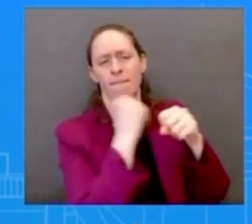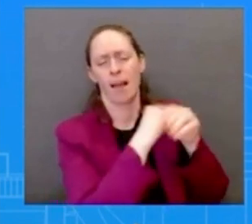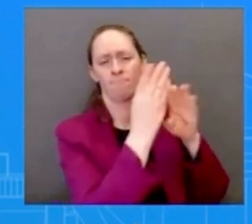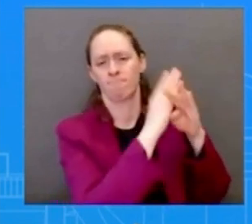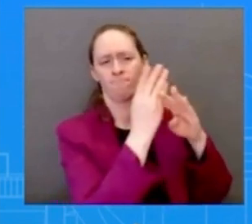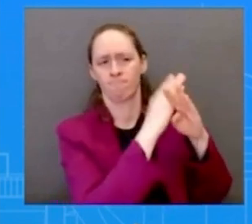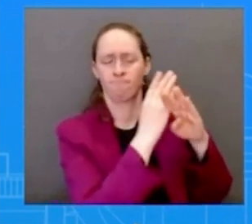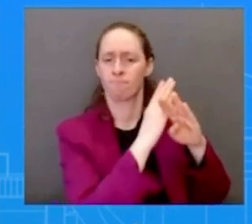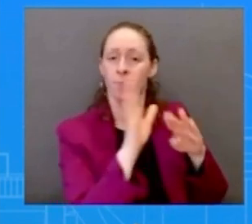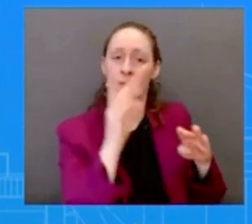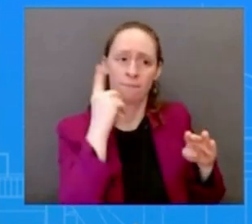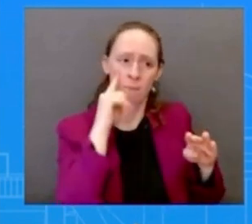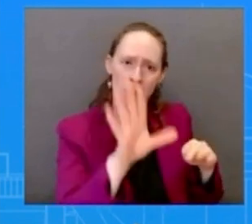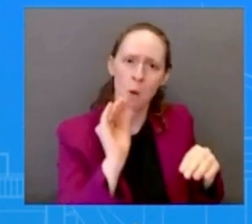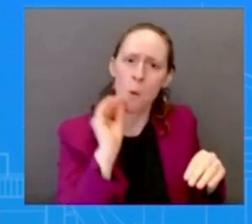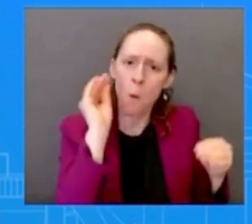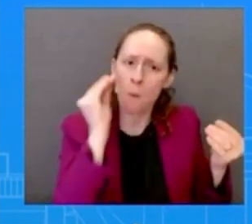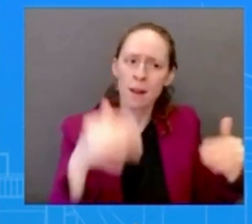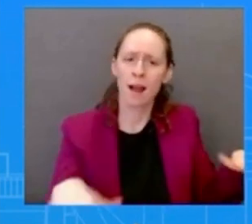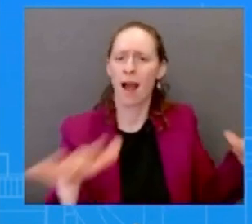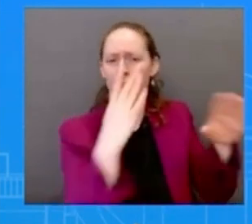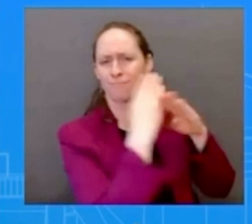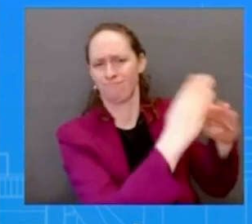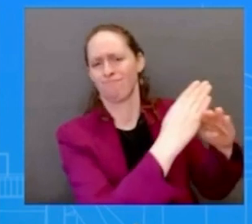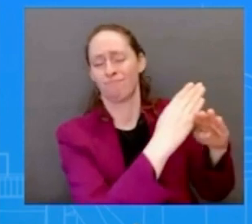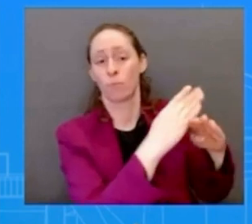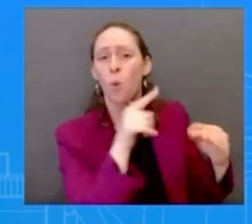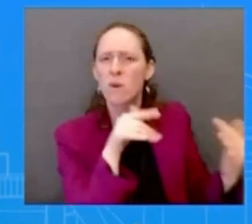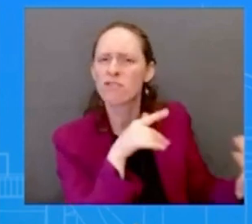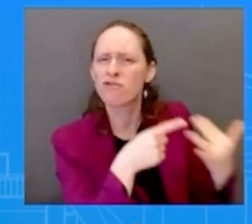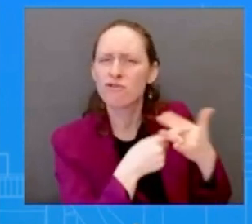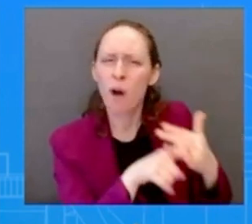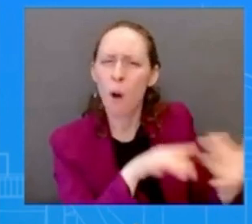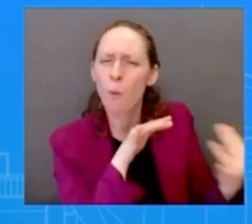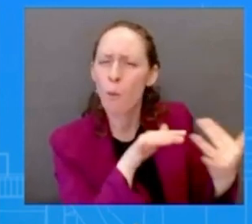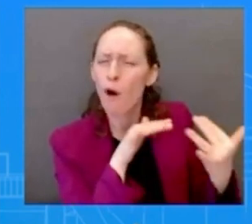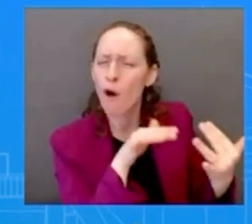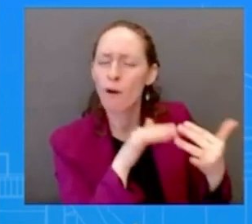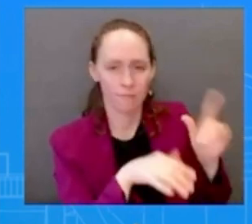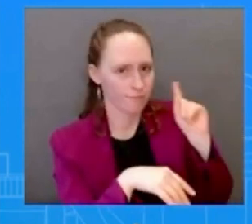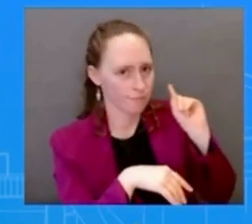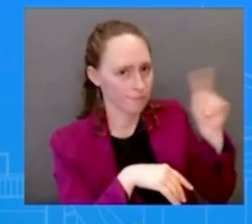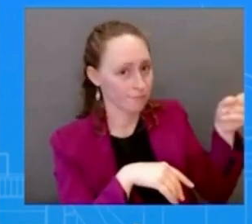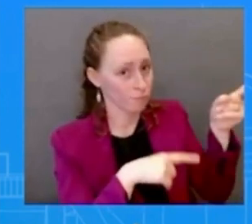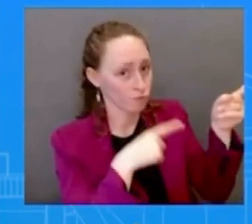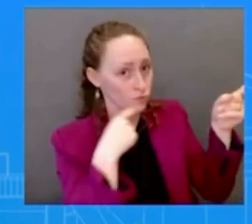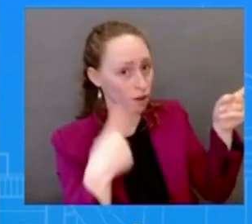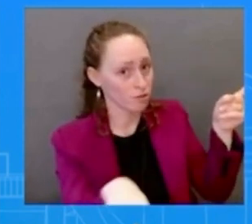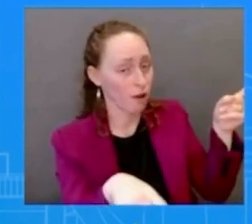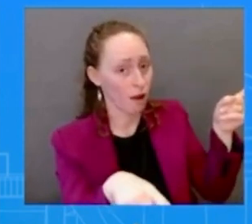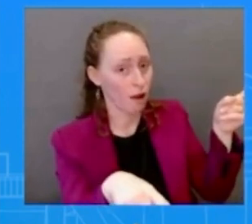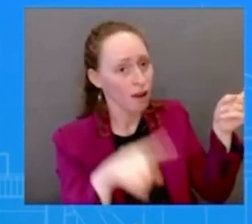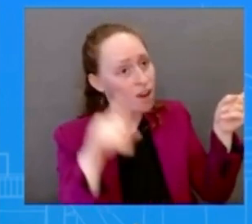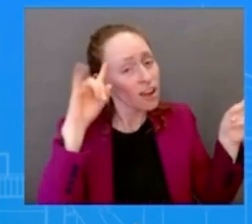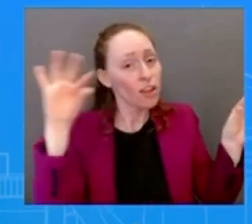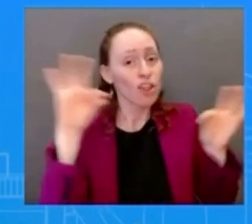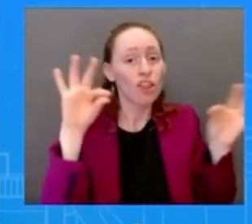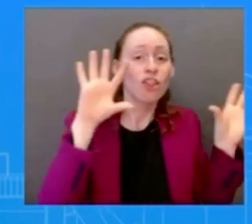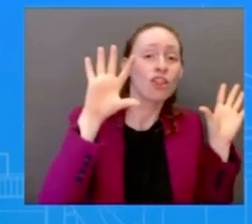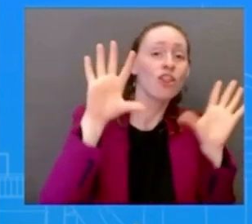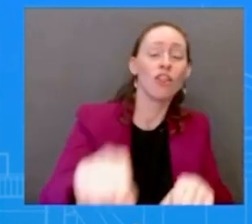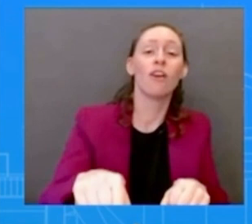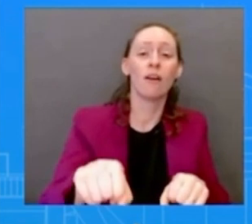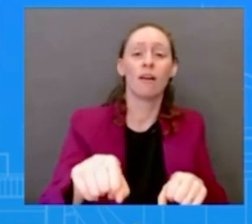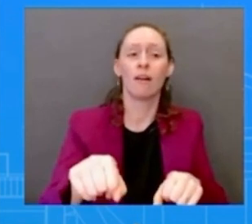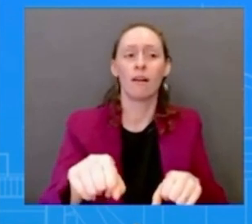this is a war that russia started they are the ones that are invading a sovereign nation and so we believe it's important along with our